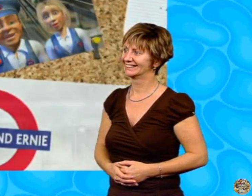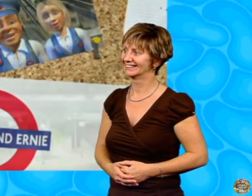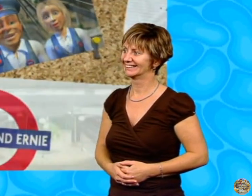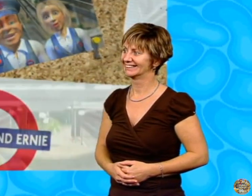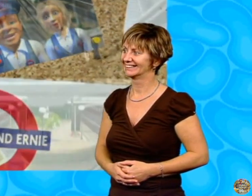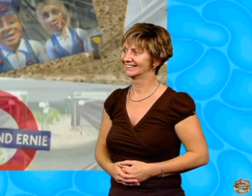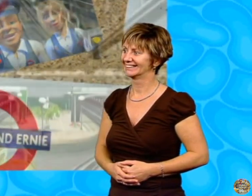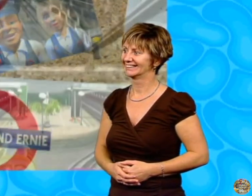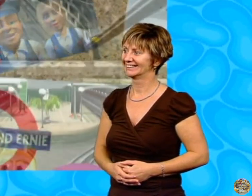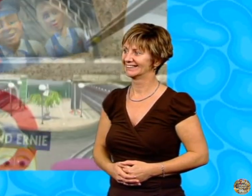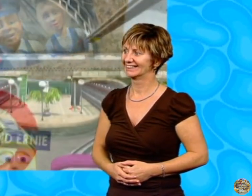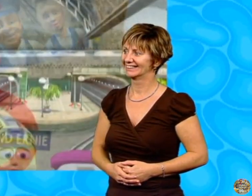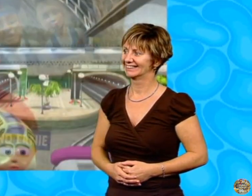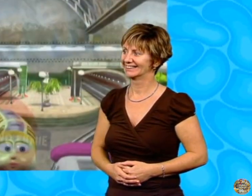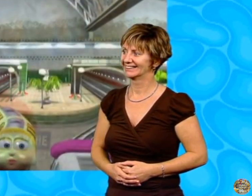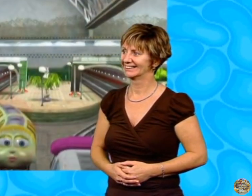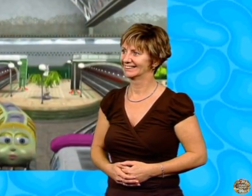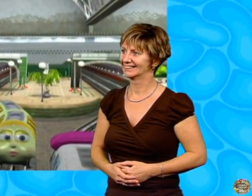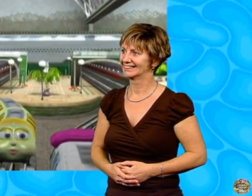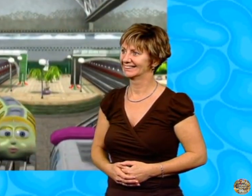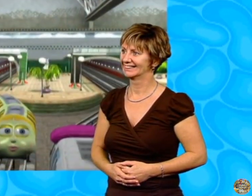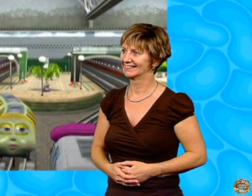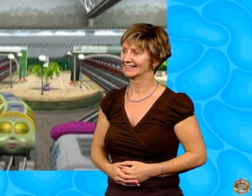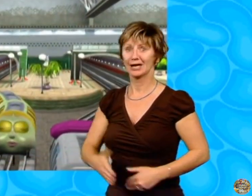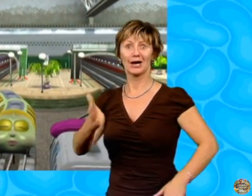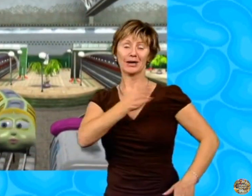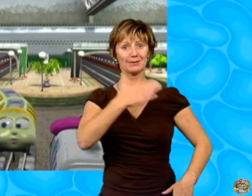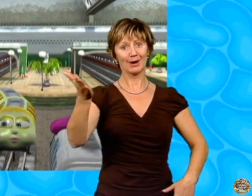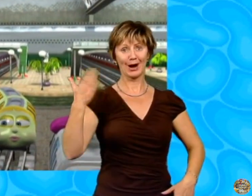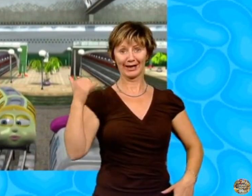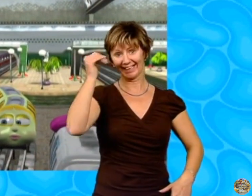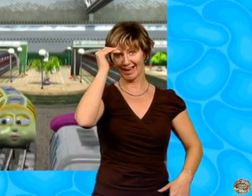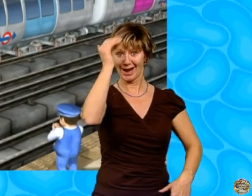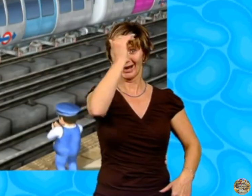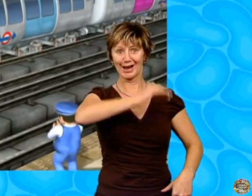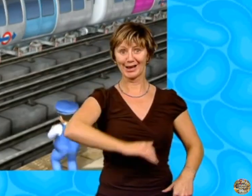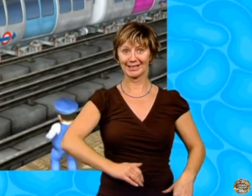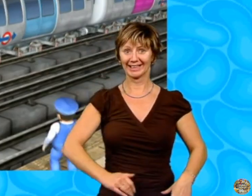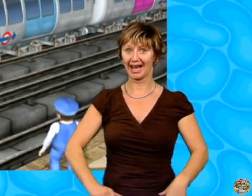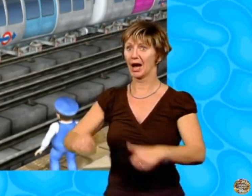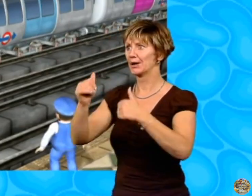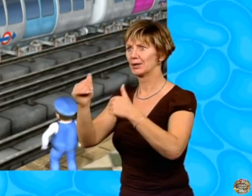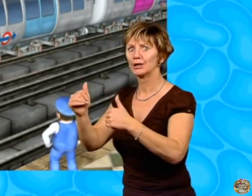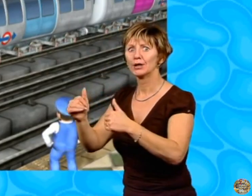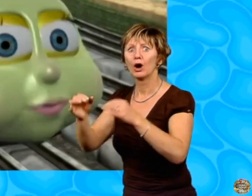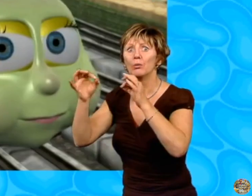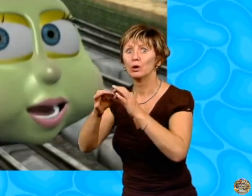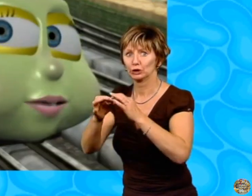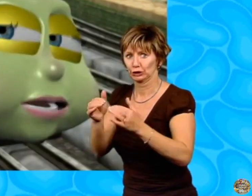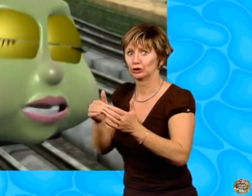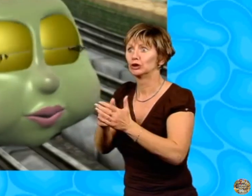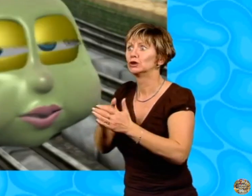Big Ernie! Hiya! Oh, Ernie, Brooklyn should be here soon. Well,